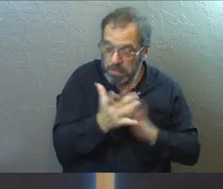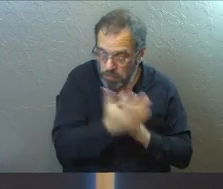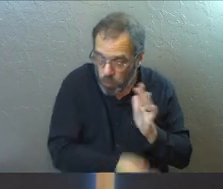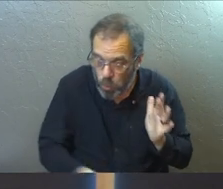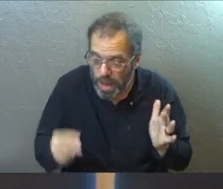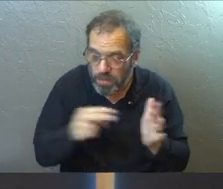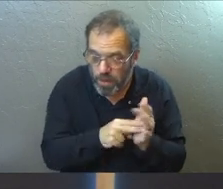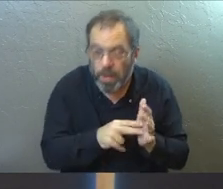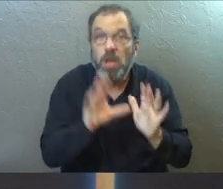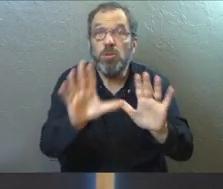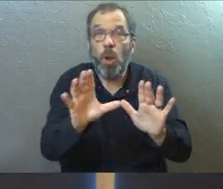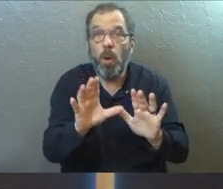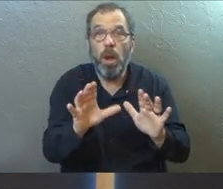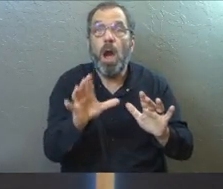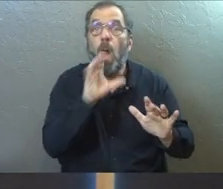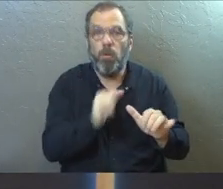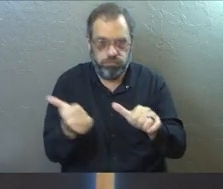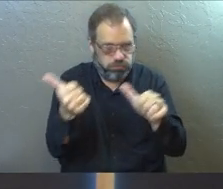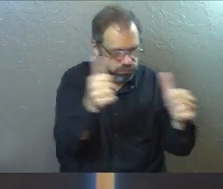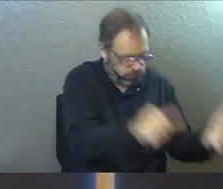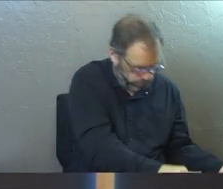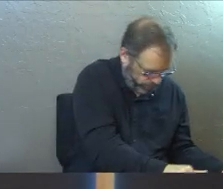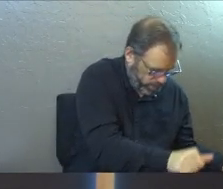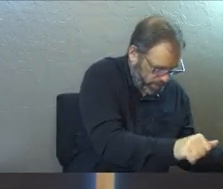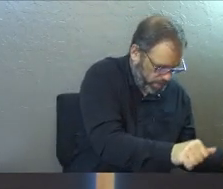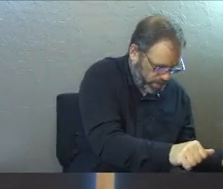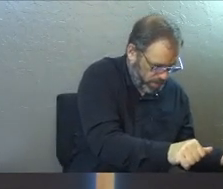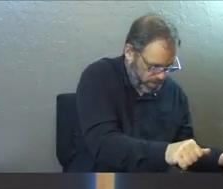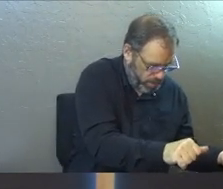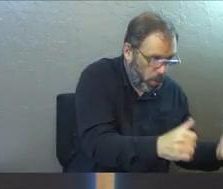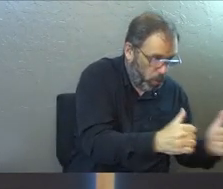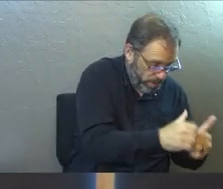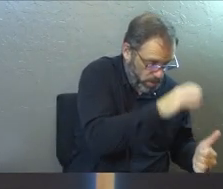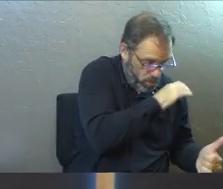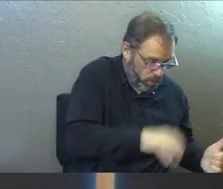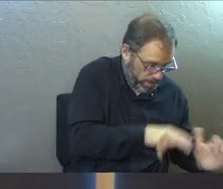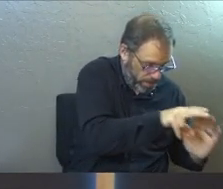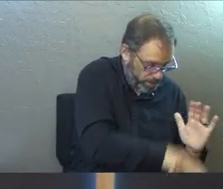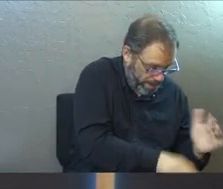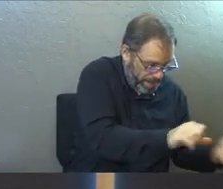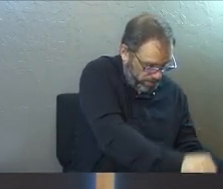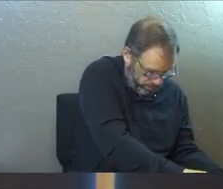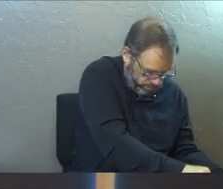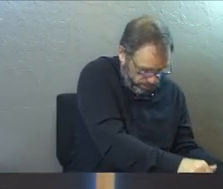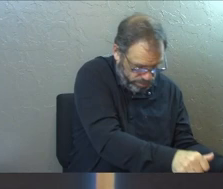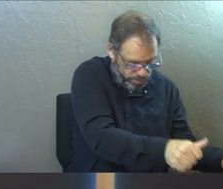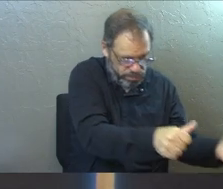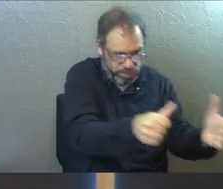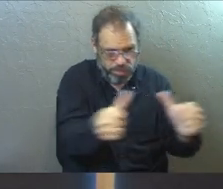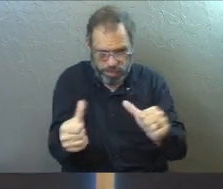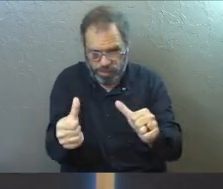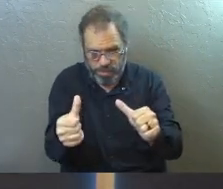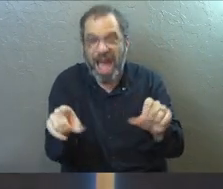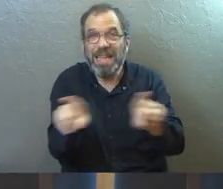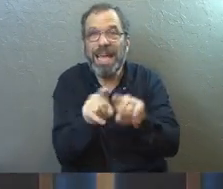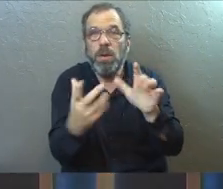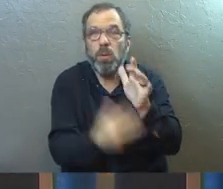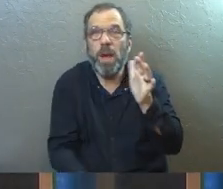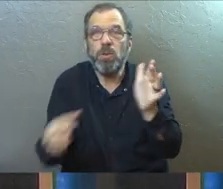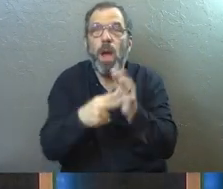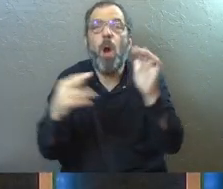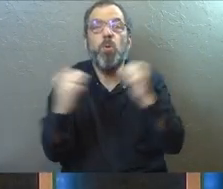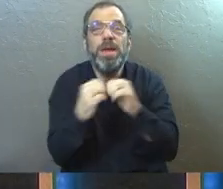Christ from the dead. So your old life dies with him. And then you come back up as a resurrection